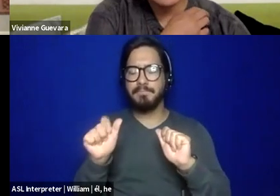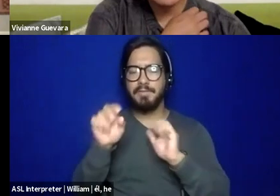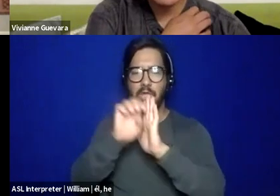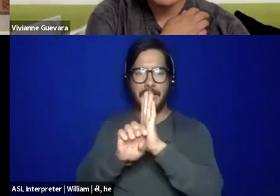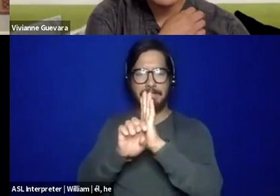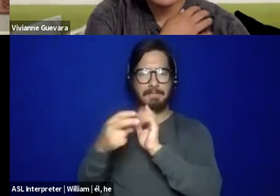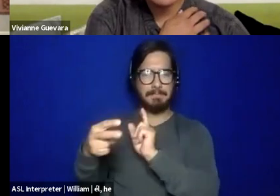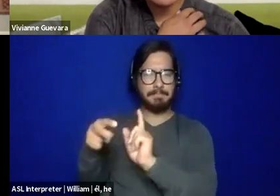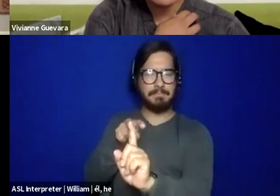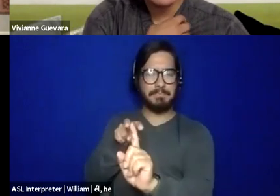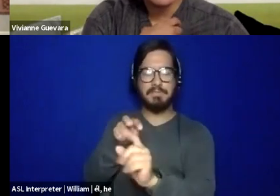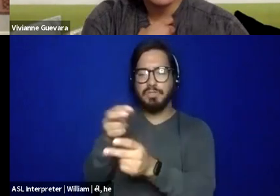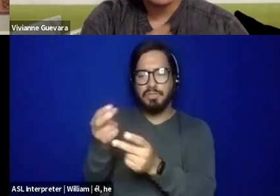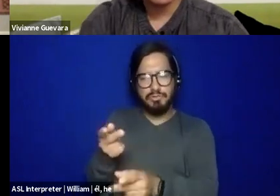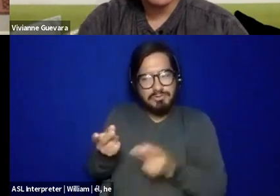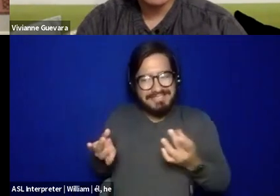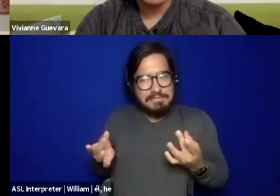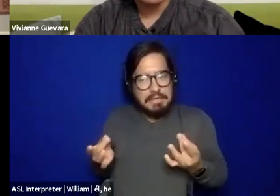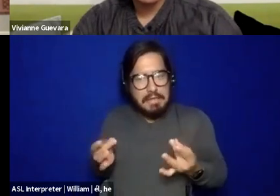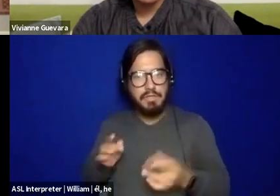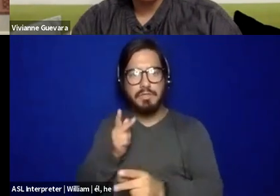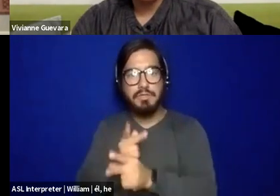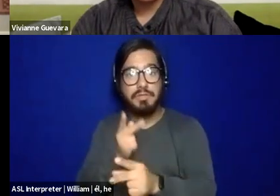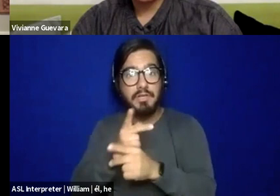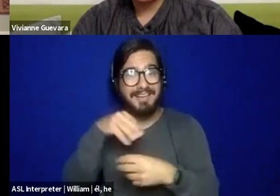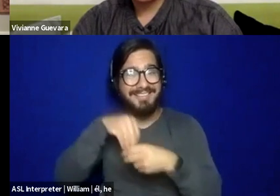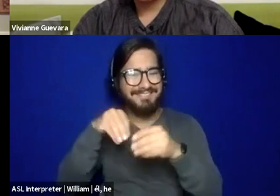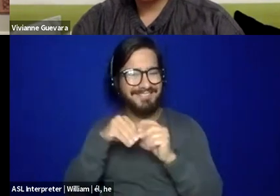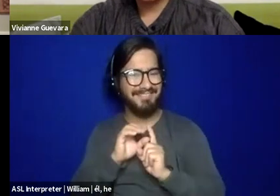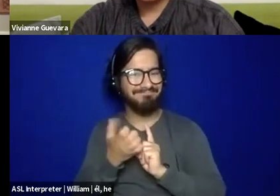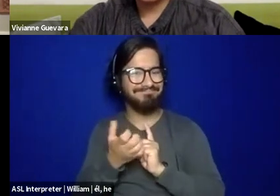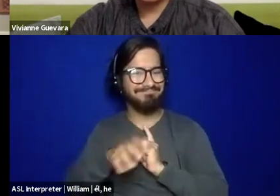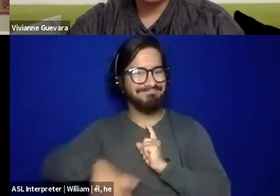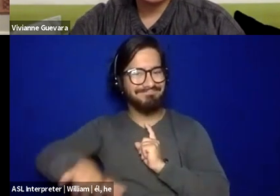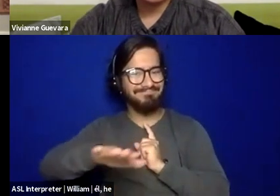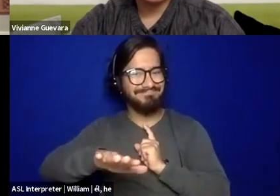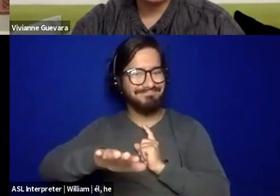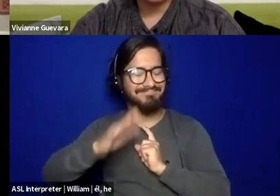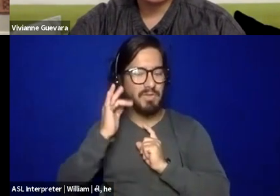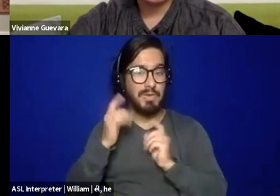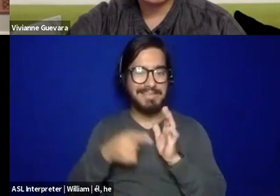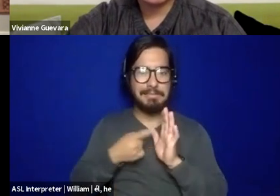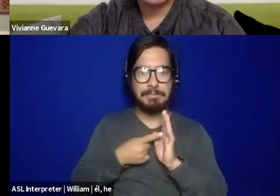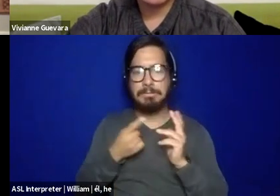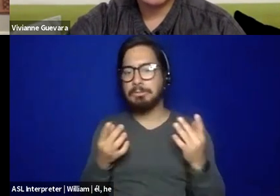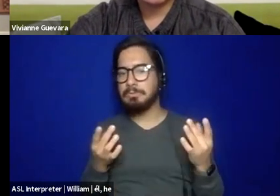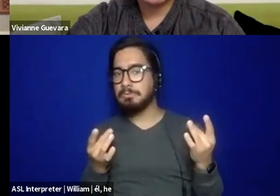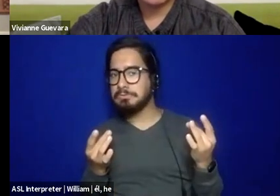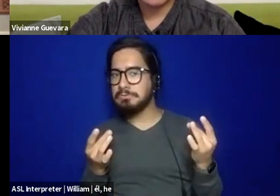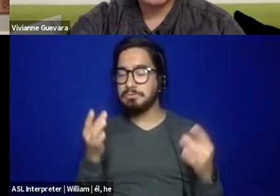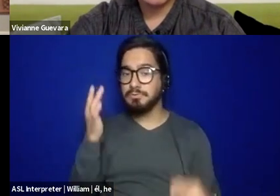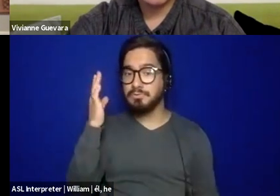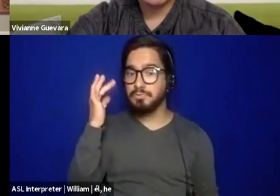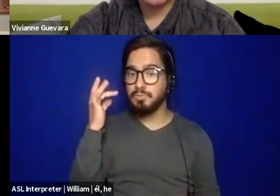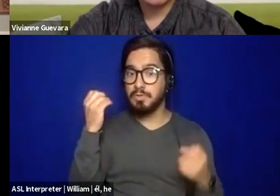and being careful within that environment, because I mean, it could be tricky when you have the COs and all of